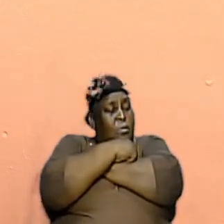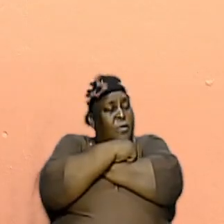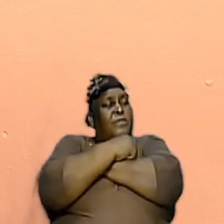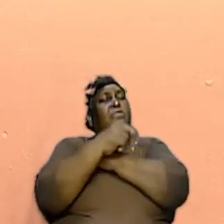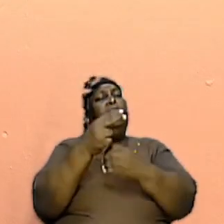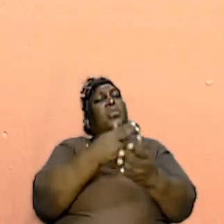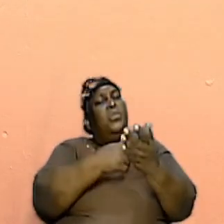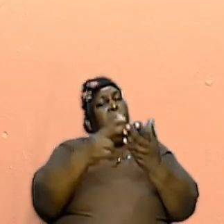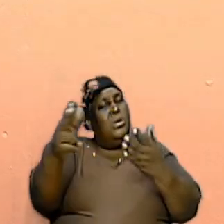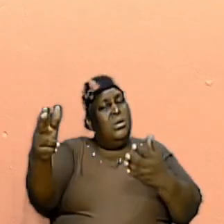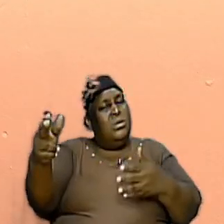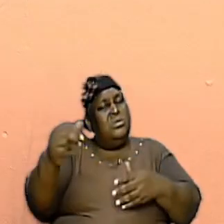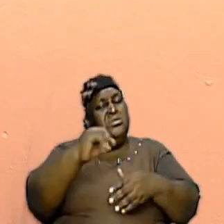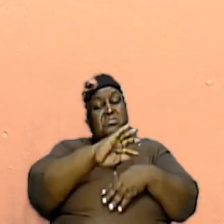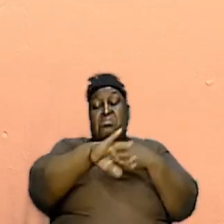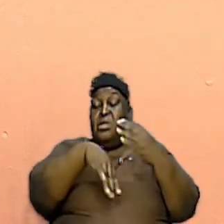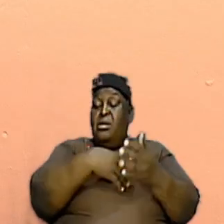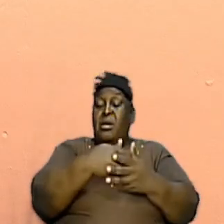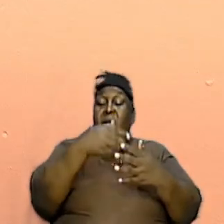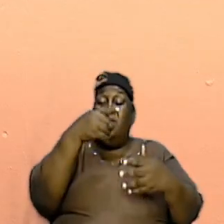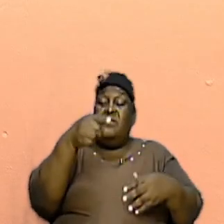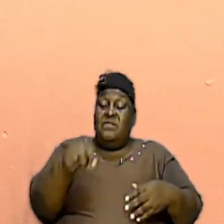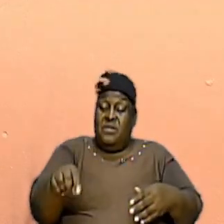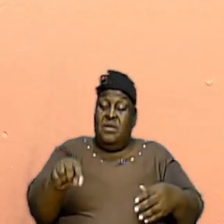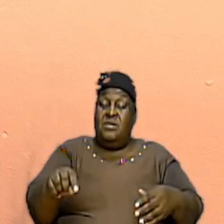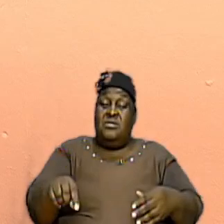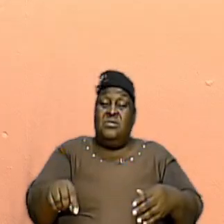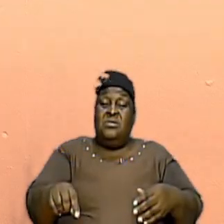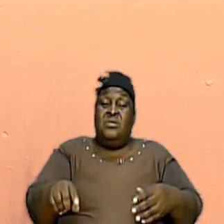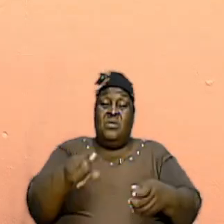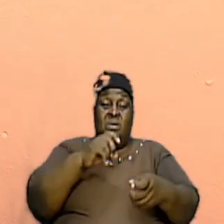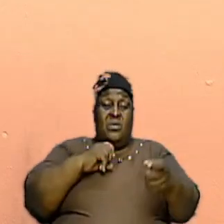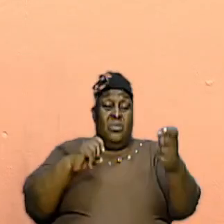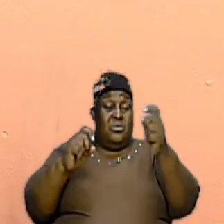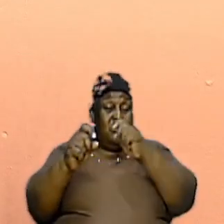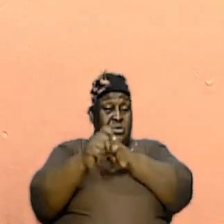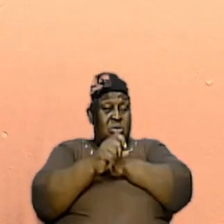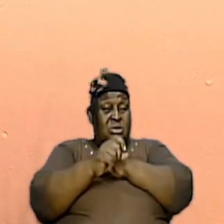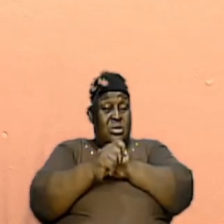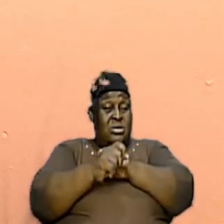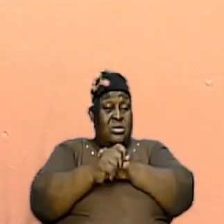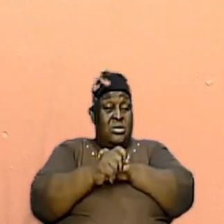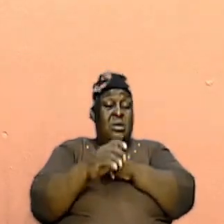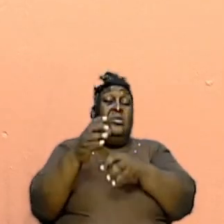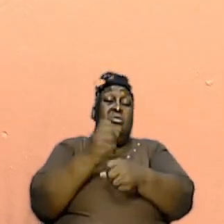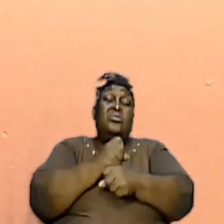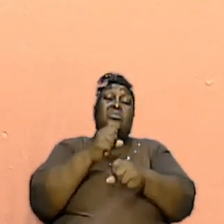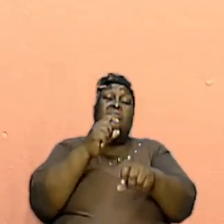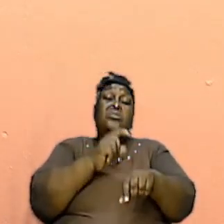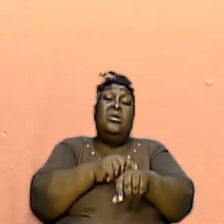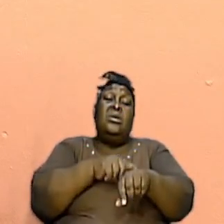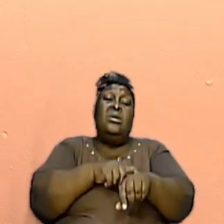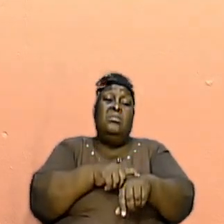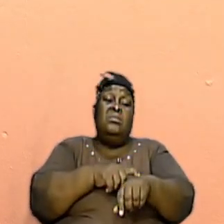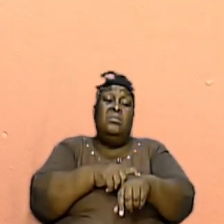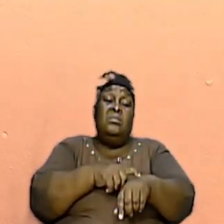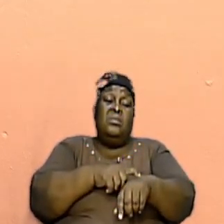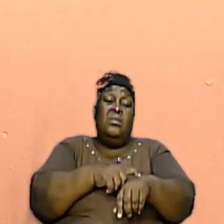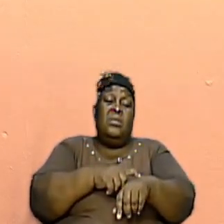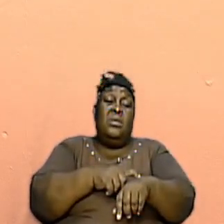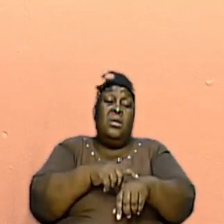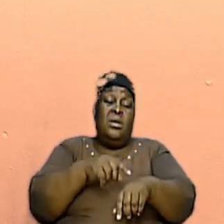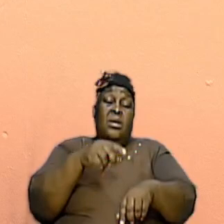And all of this would have been transmitted to us as we took time and looked at the performance